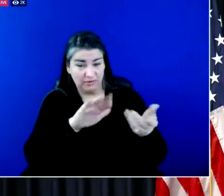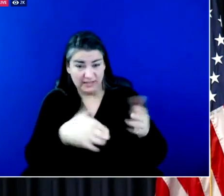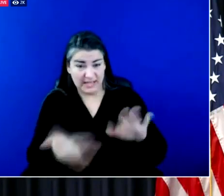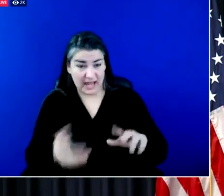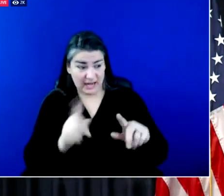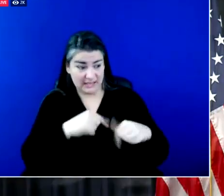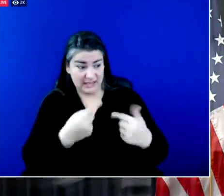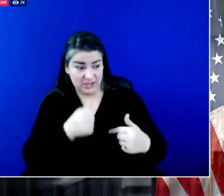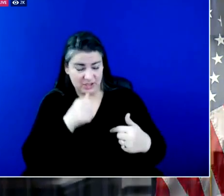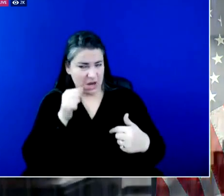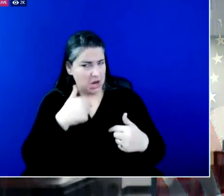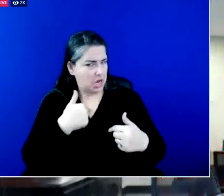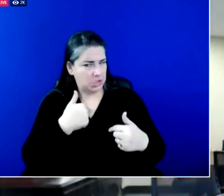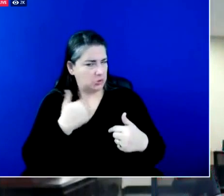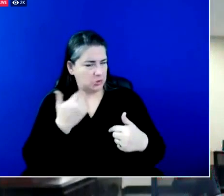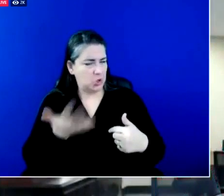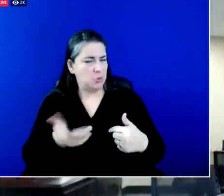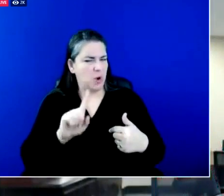aware of any